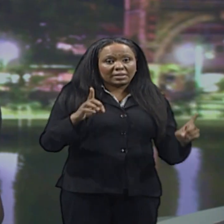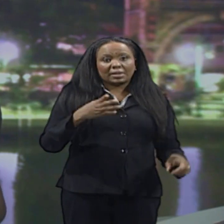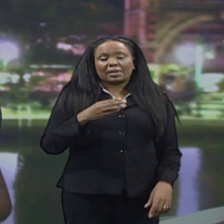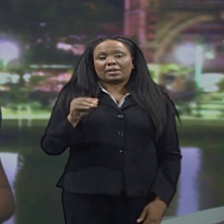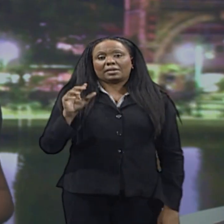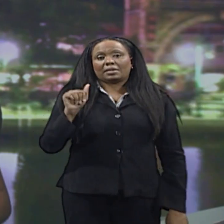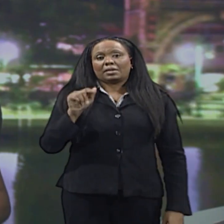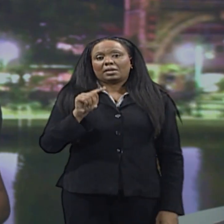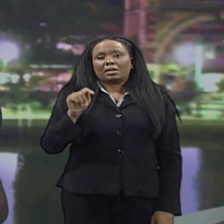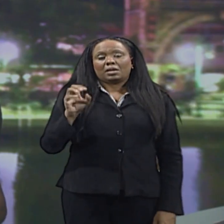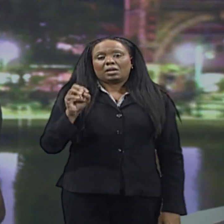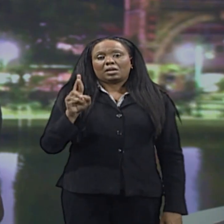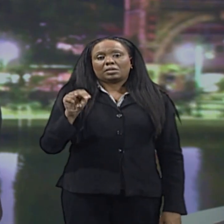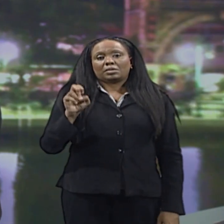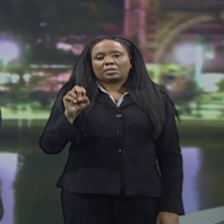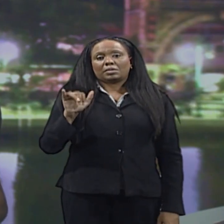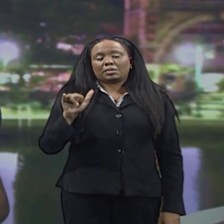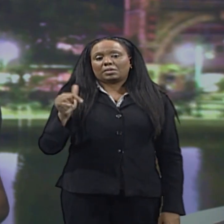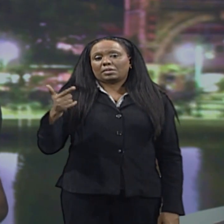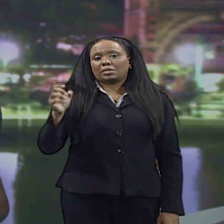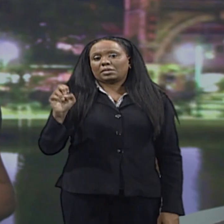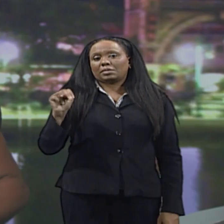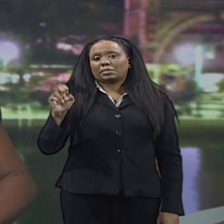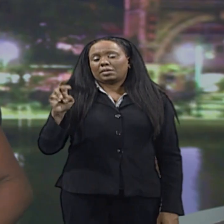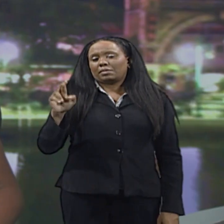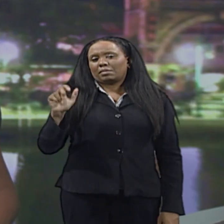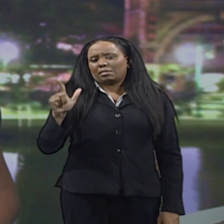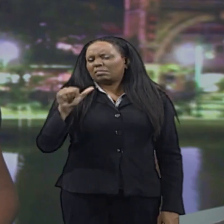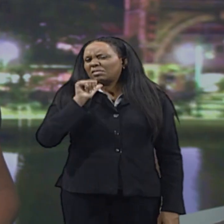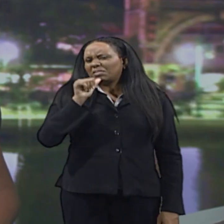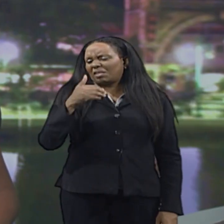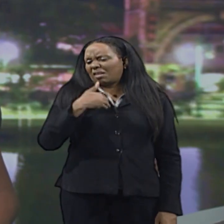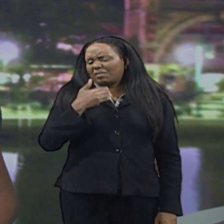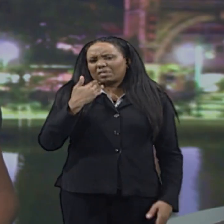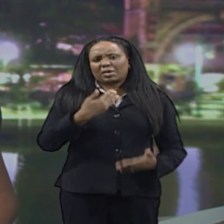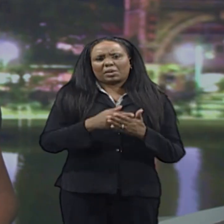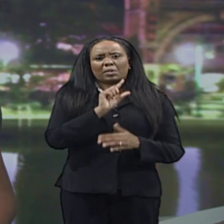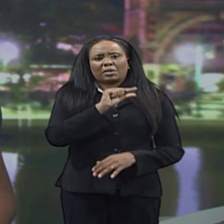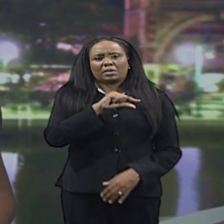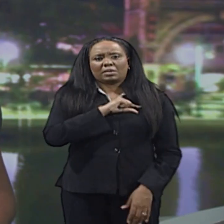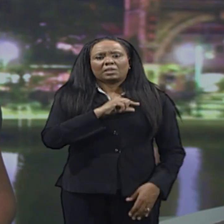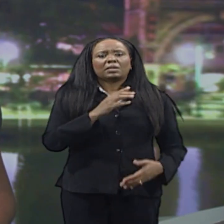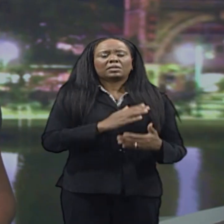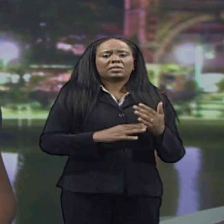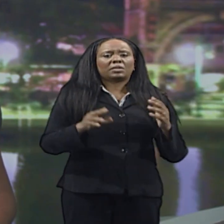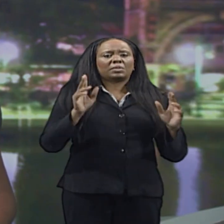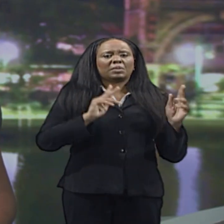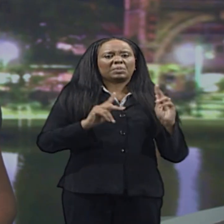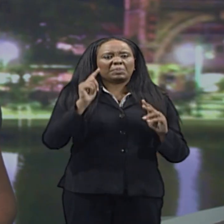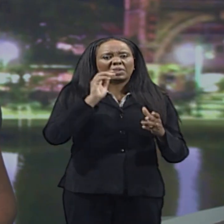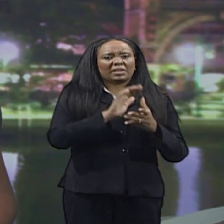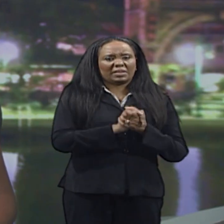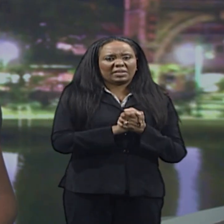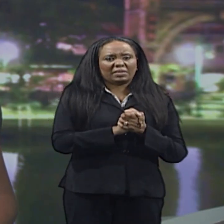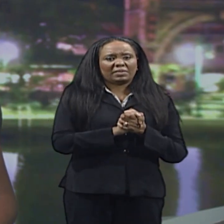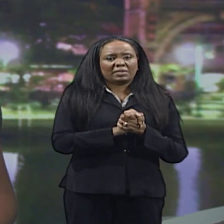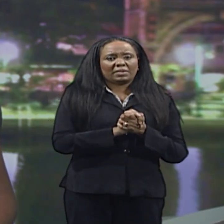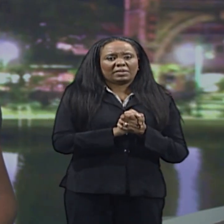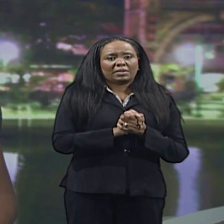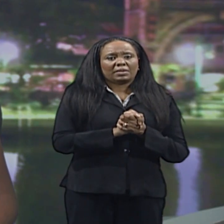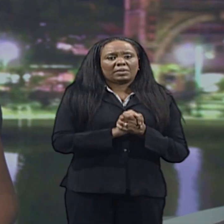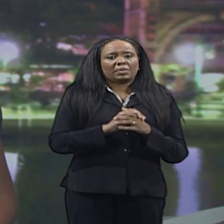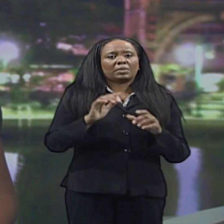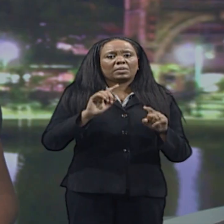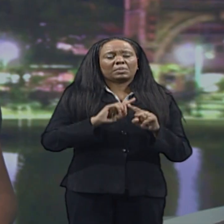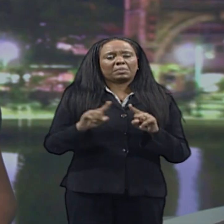doesn't possess the leadership qualities. Mr. Pisa is of the view that some people believe Mia Motley, who aspires to be a